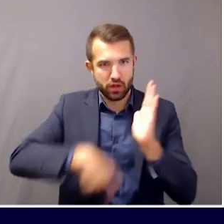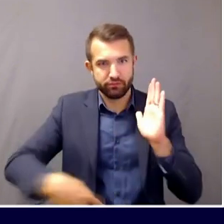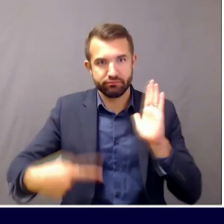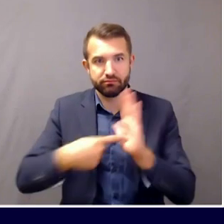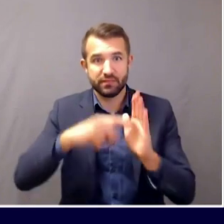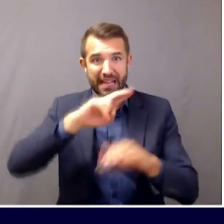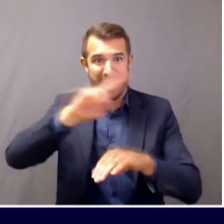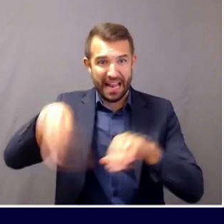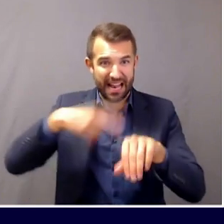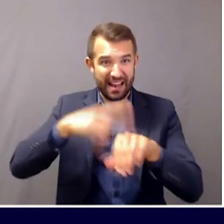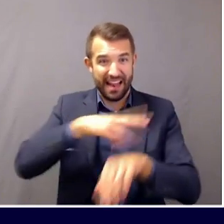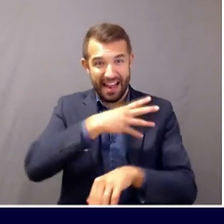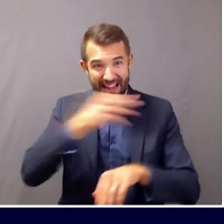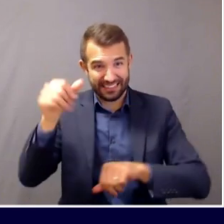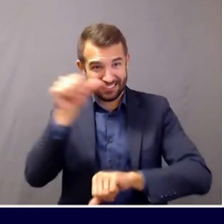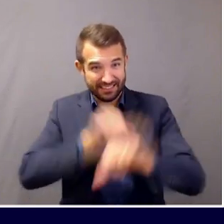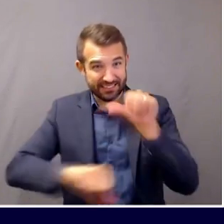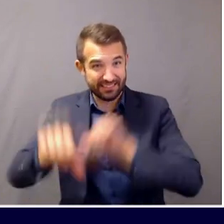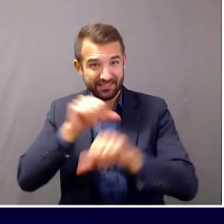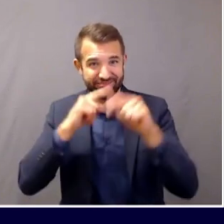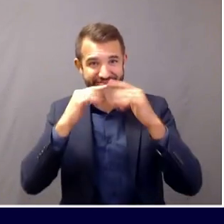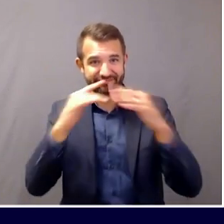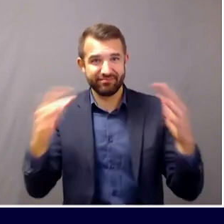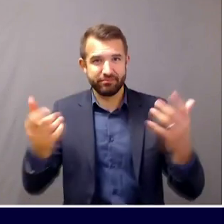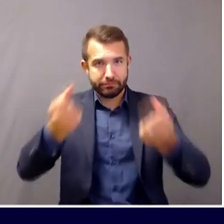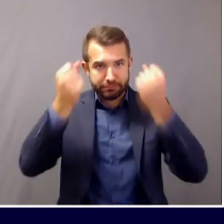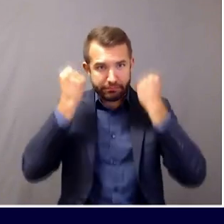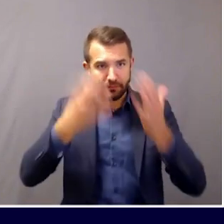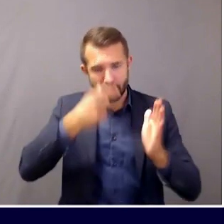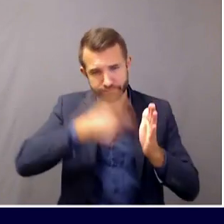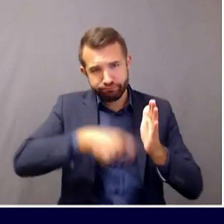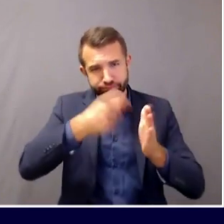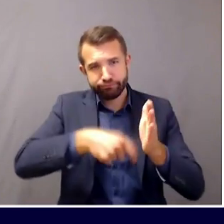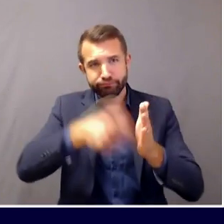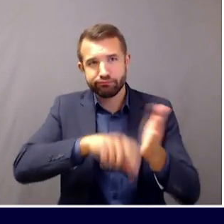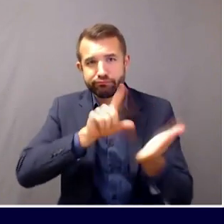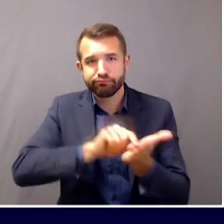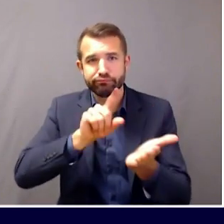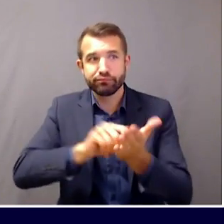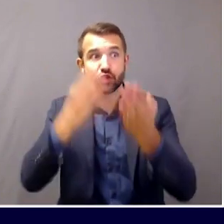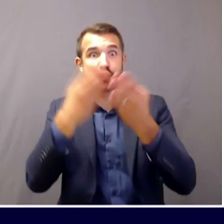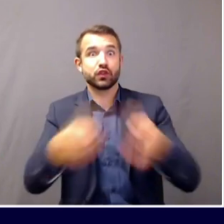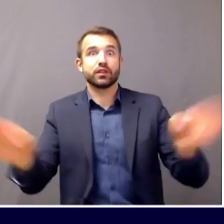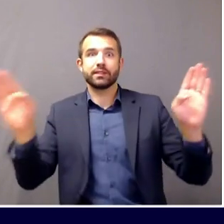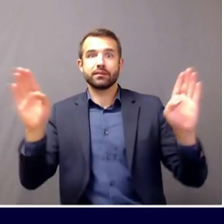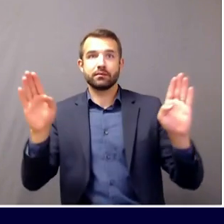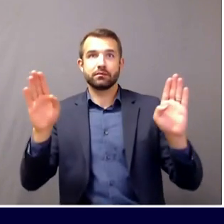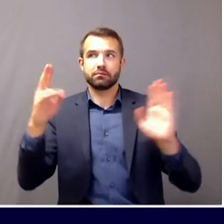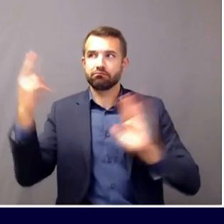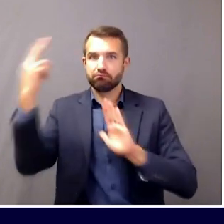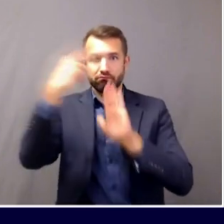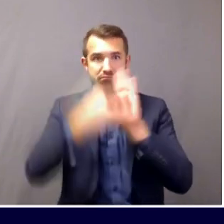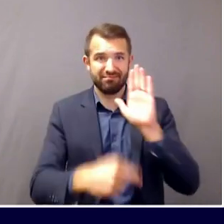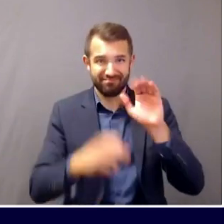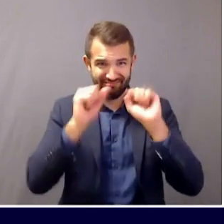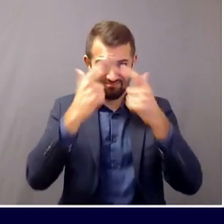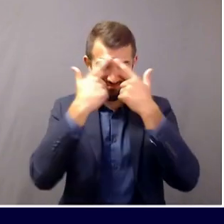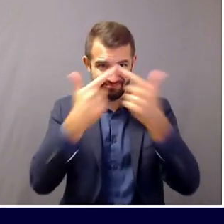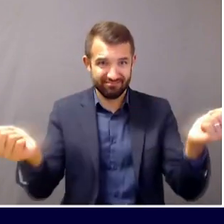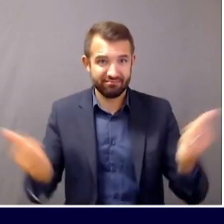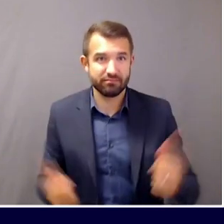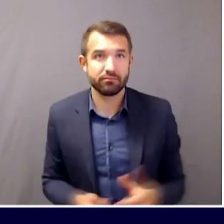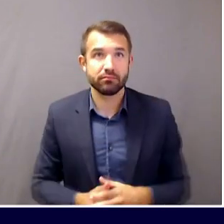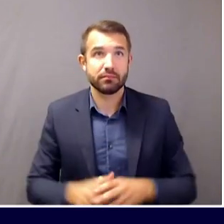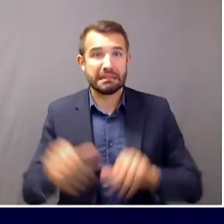that has been done under cover of night. It's been publicly made available and done in a peer-reviewed fashion. That support